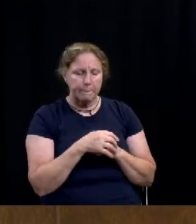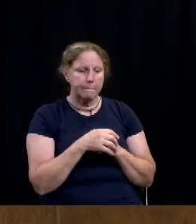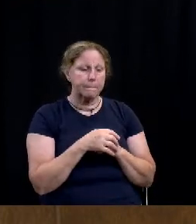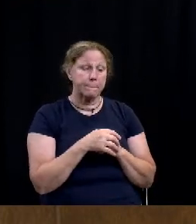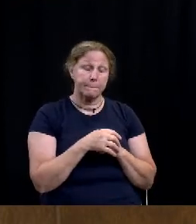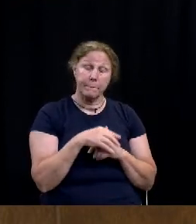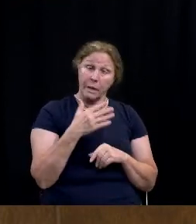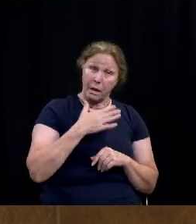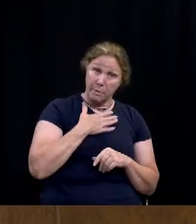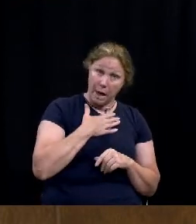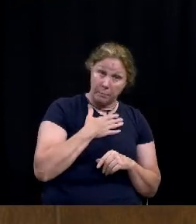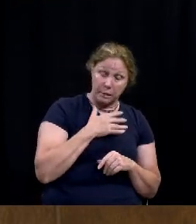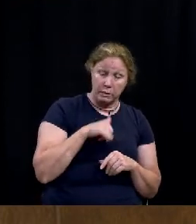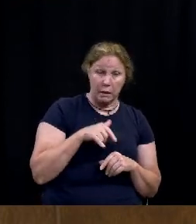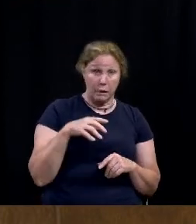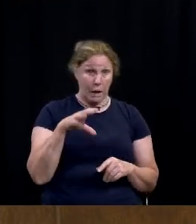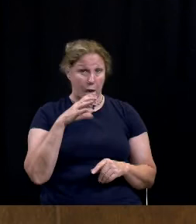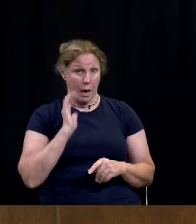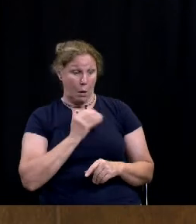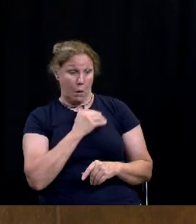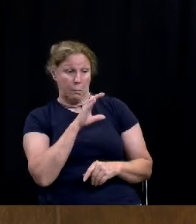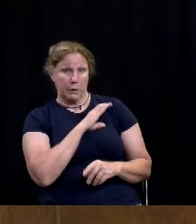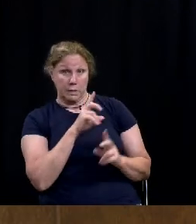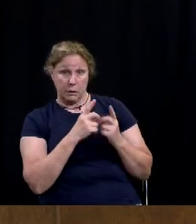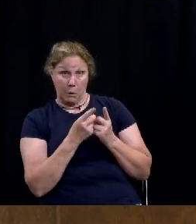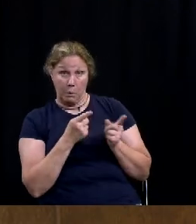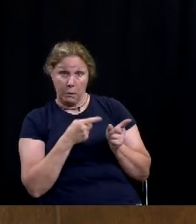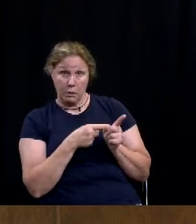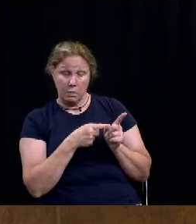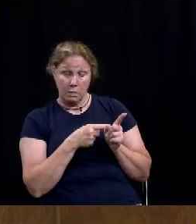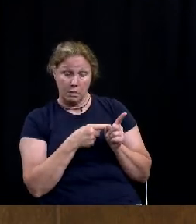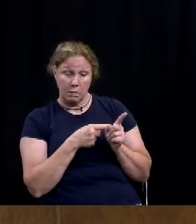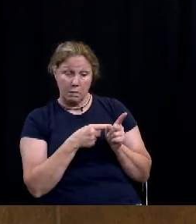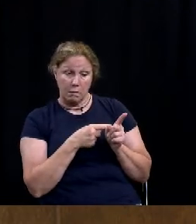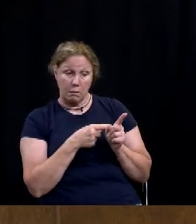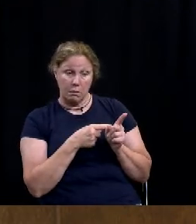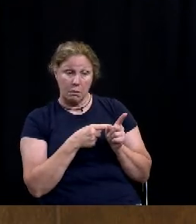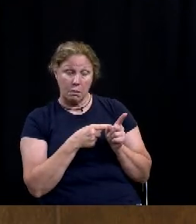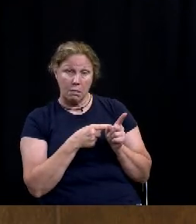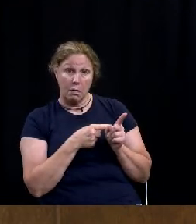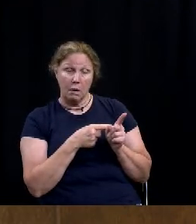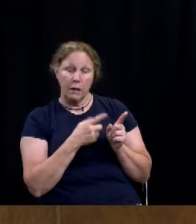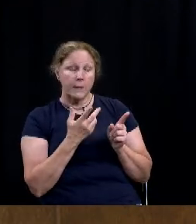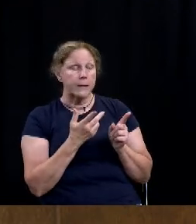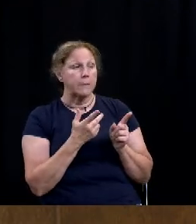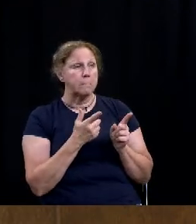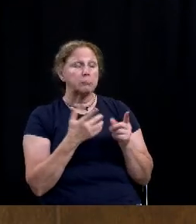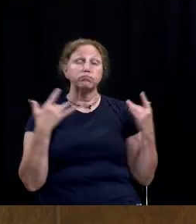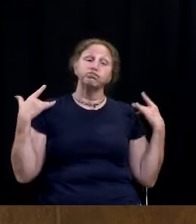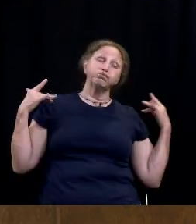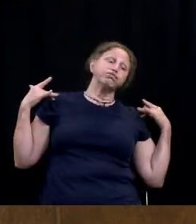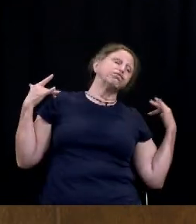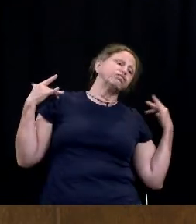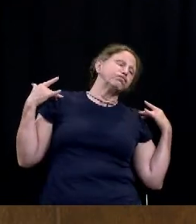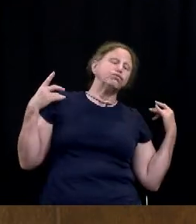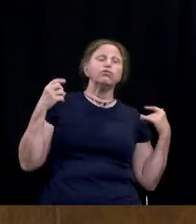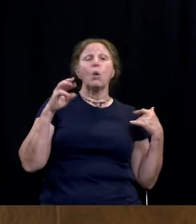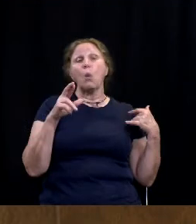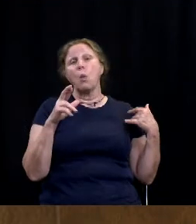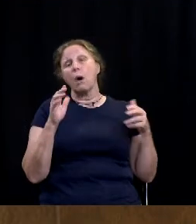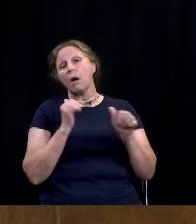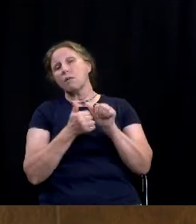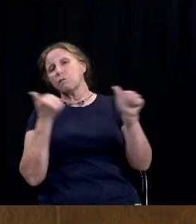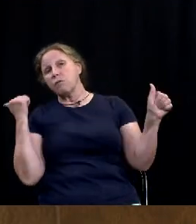have a police department that doesn't hide or stay away